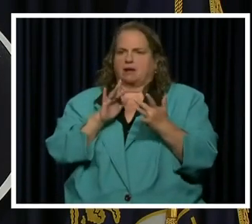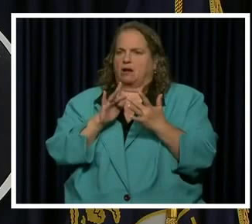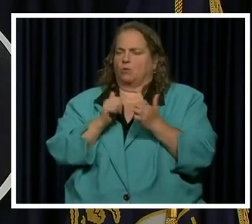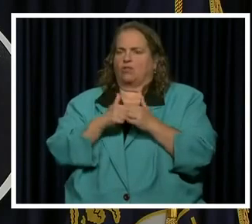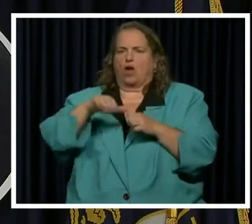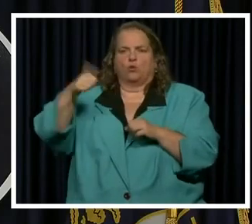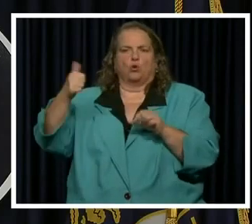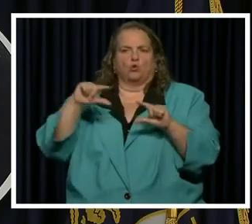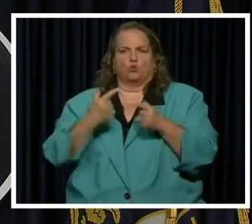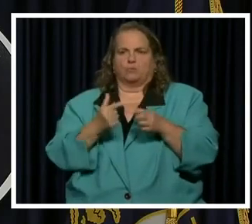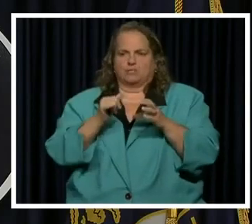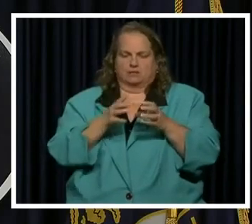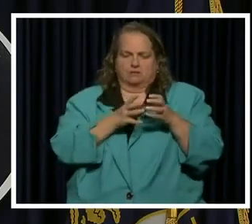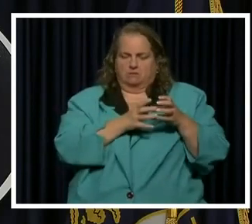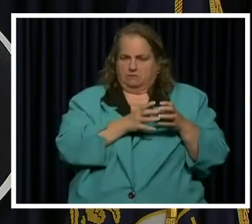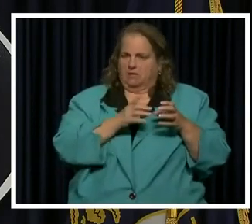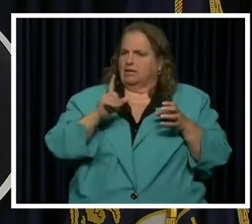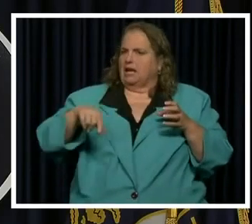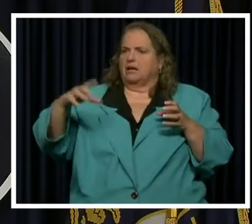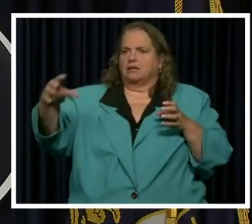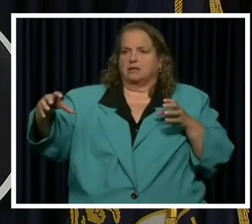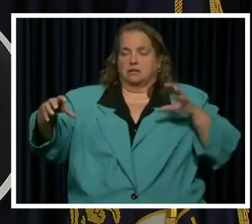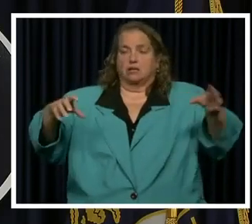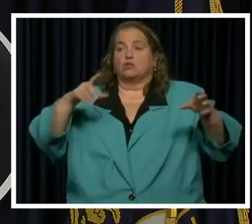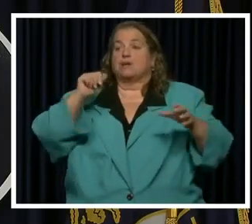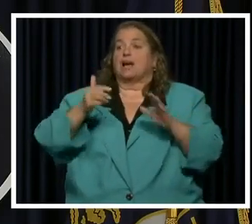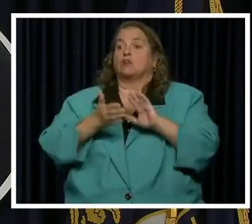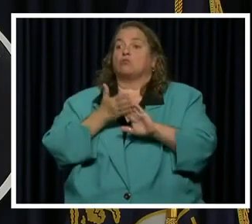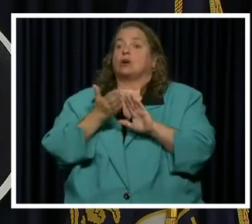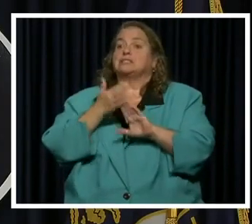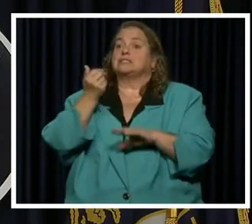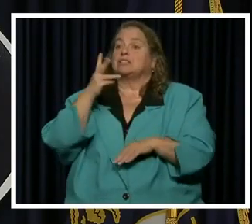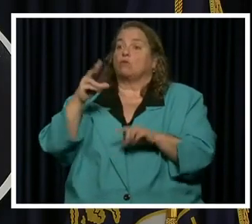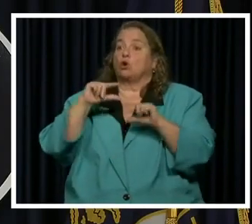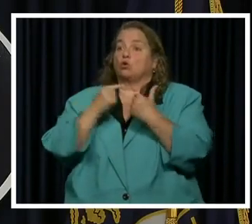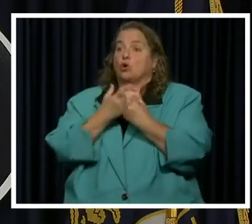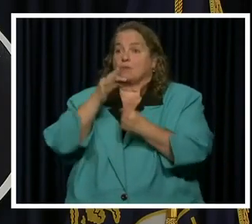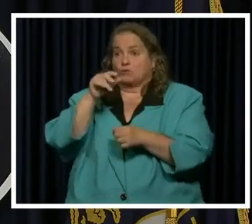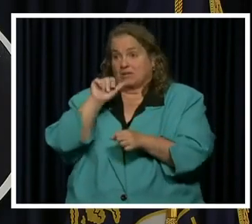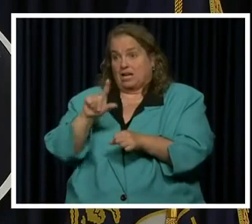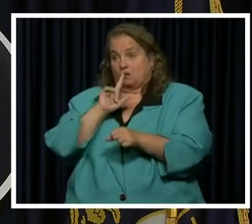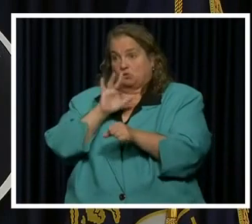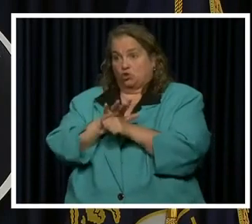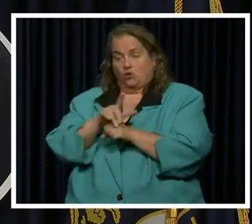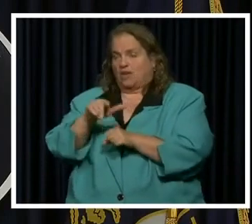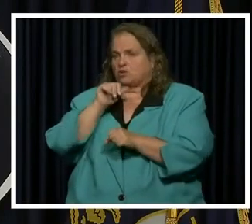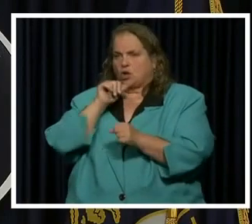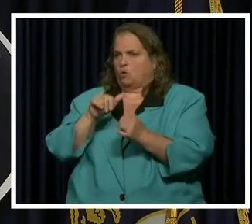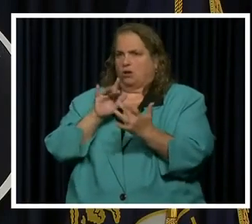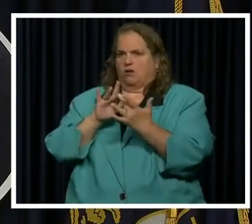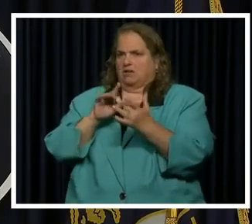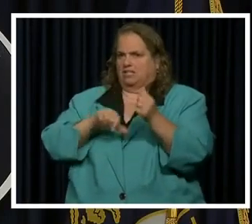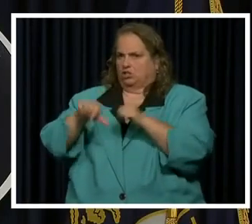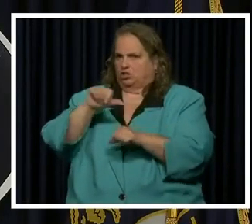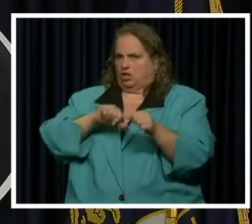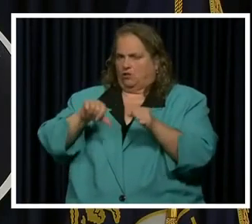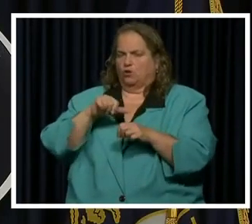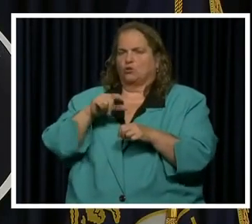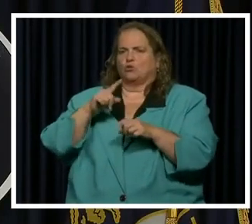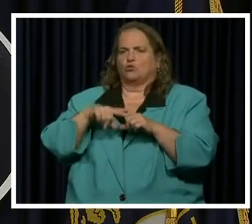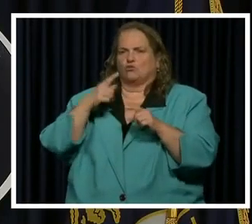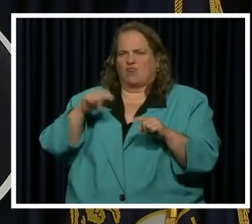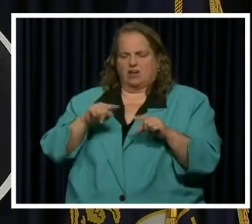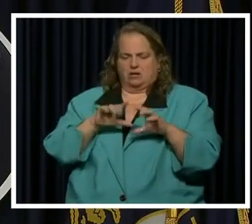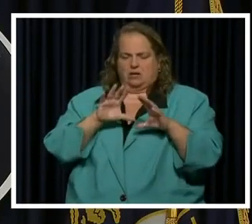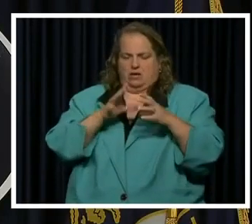with other groups. Now that doesn't mean you can't run multiple groups if you can ensure that they don't come into contact with each other. It's trying to put a bubble